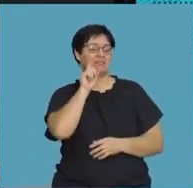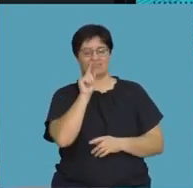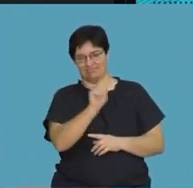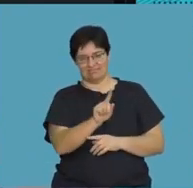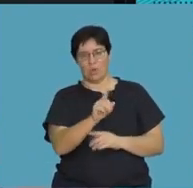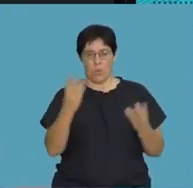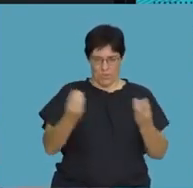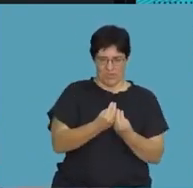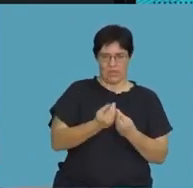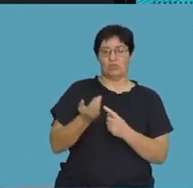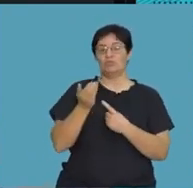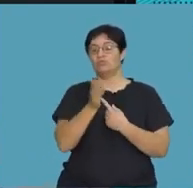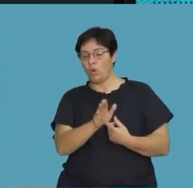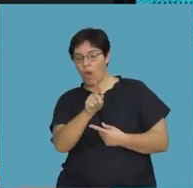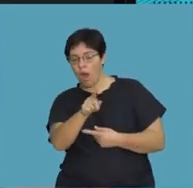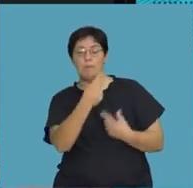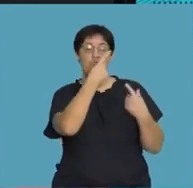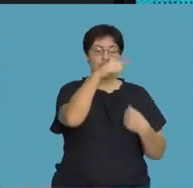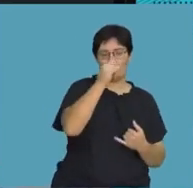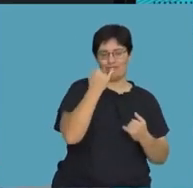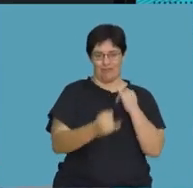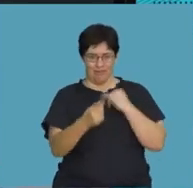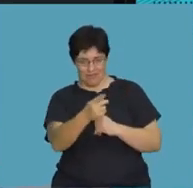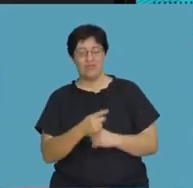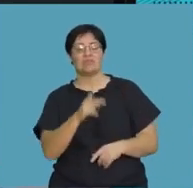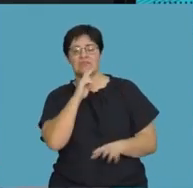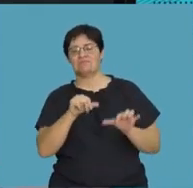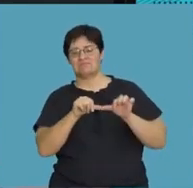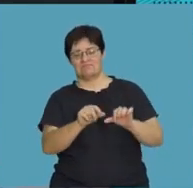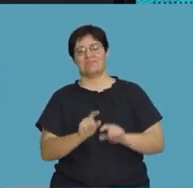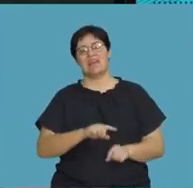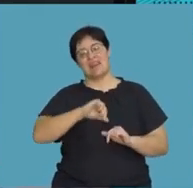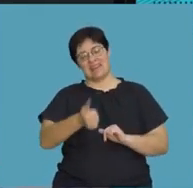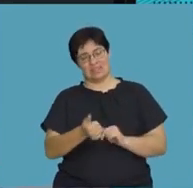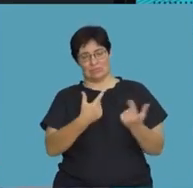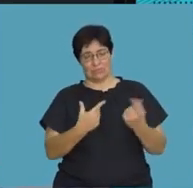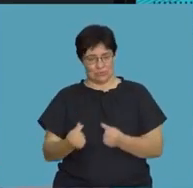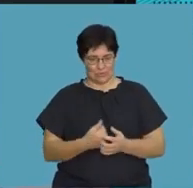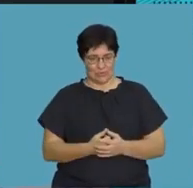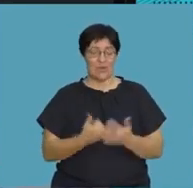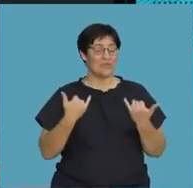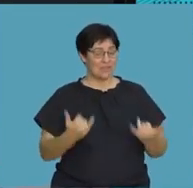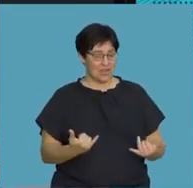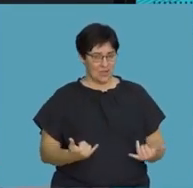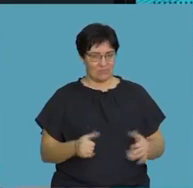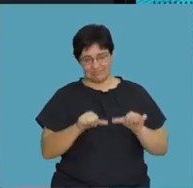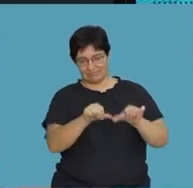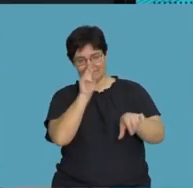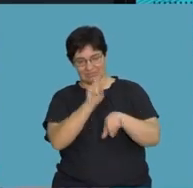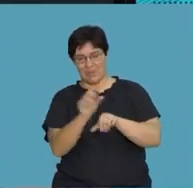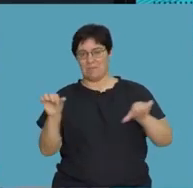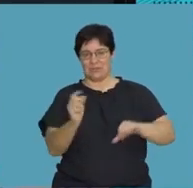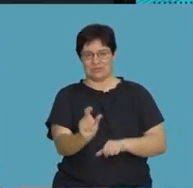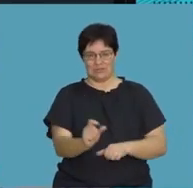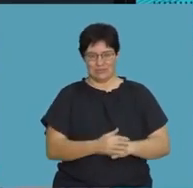look at it first just to show you what you're supposed to have done and then we'll move on to another thing that we need to do. But, for now, stay